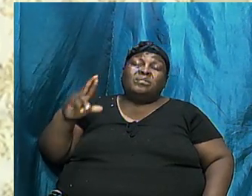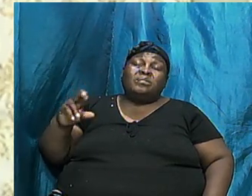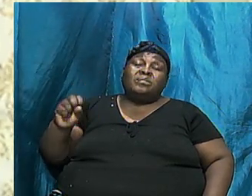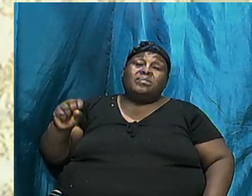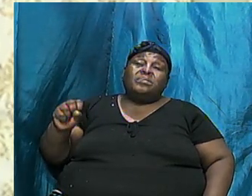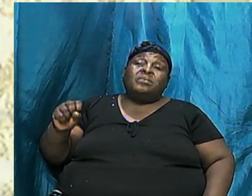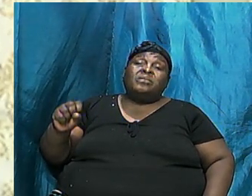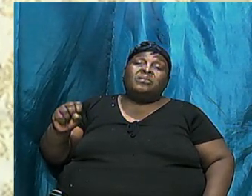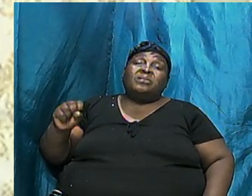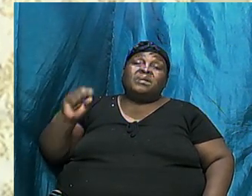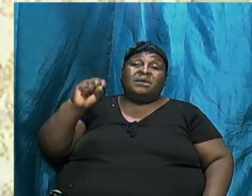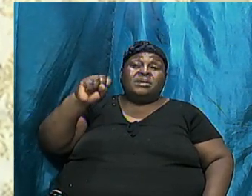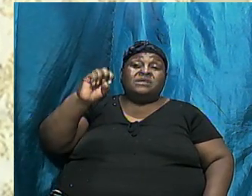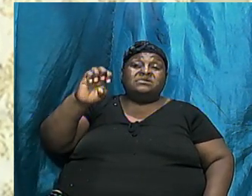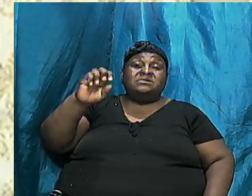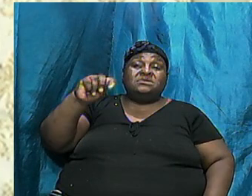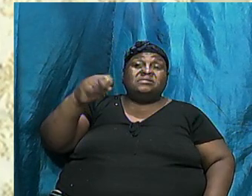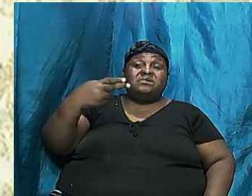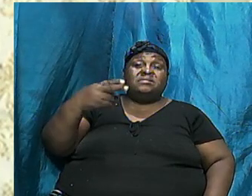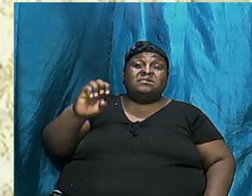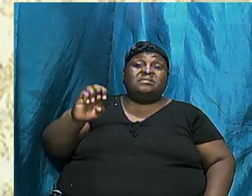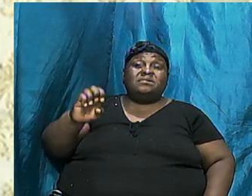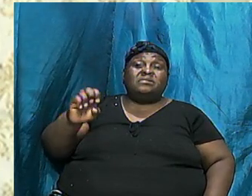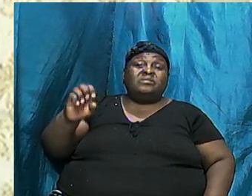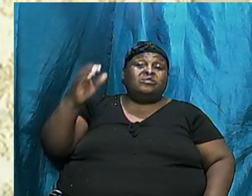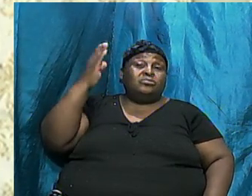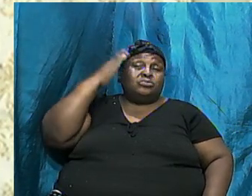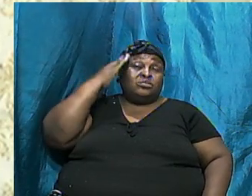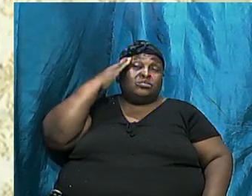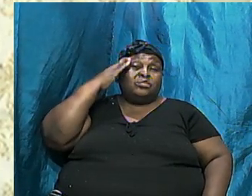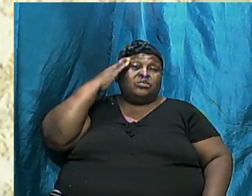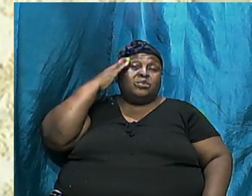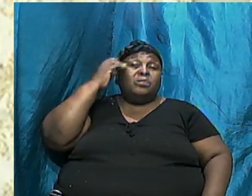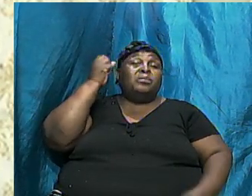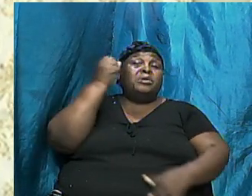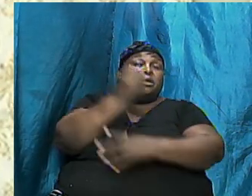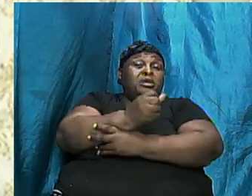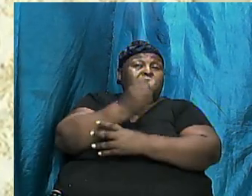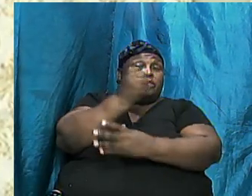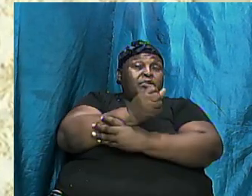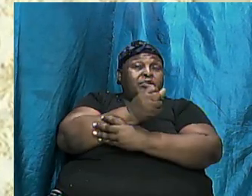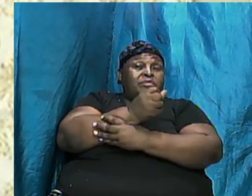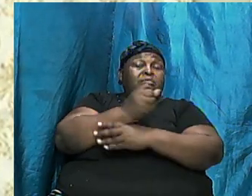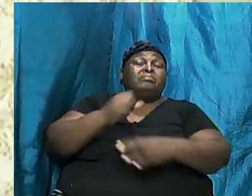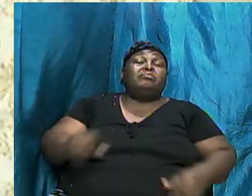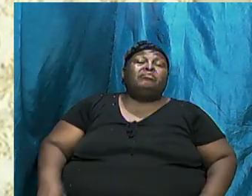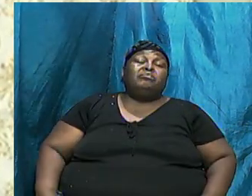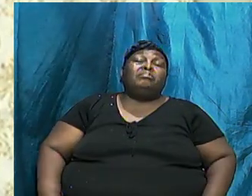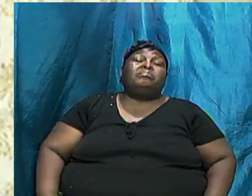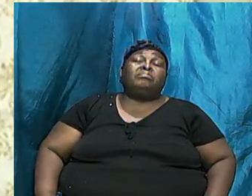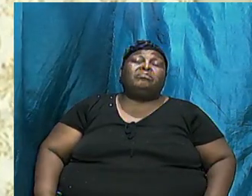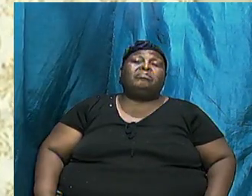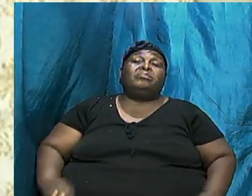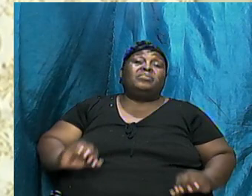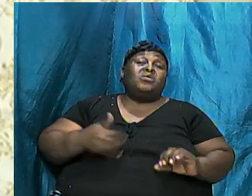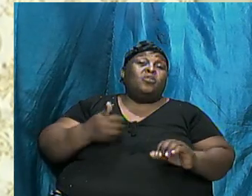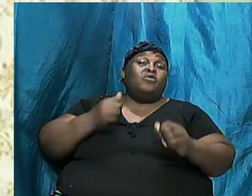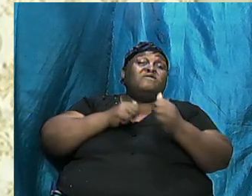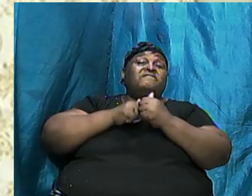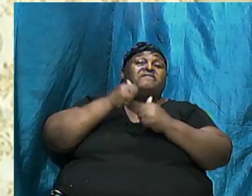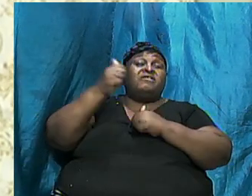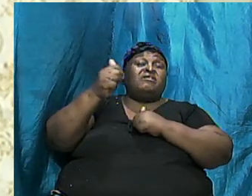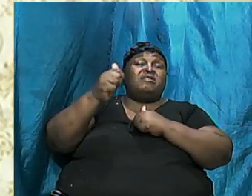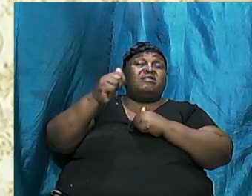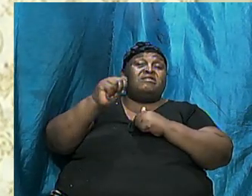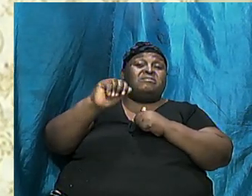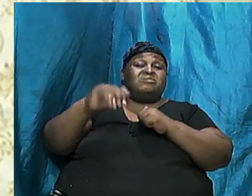Seth's Grandfather Would Have Known Abraham I'm Going To Come Show Us The Chart I'm Going To Come And Show Us How Far And